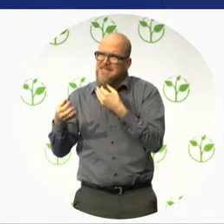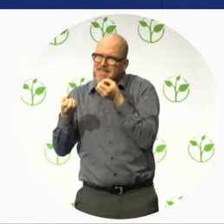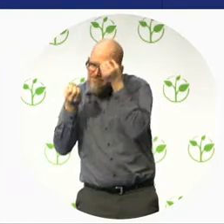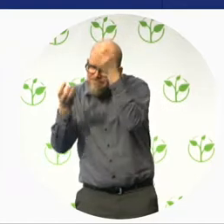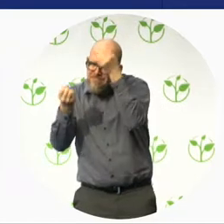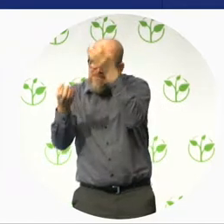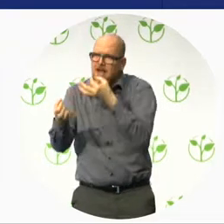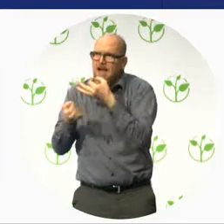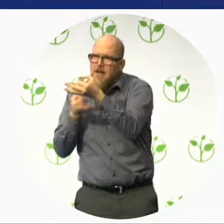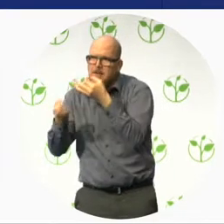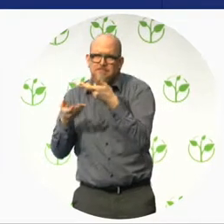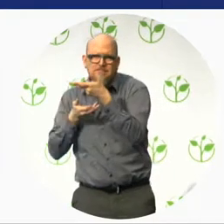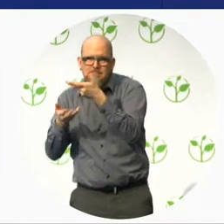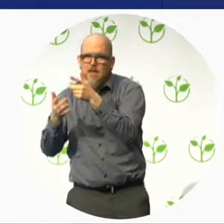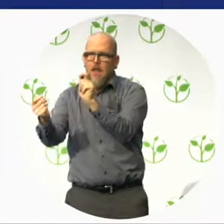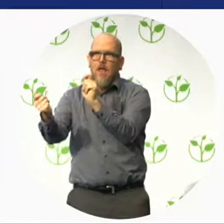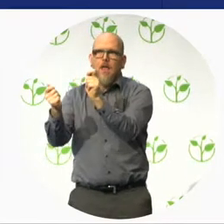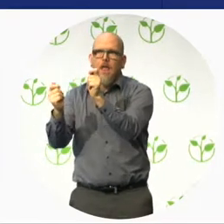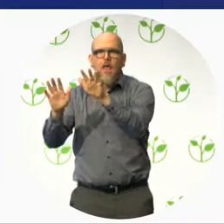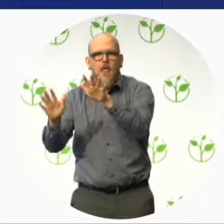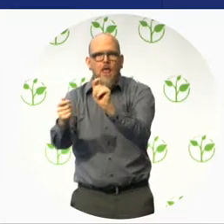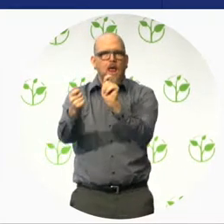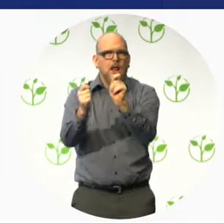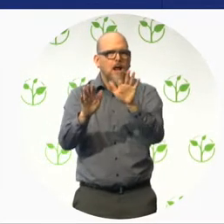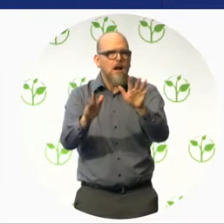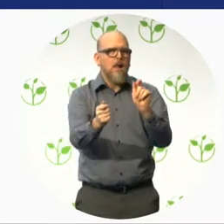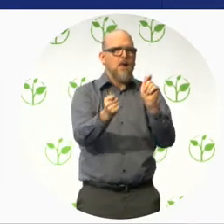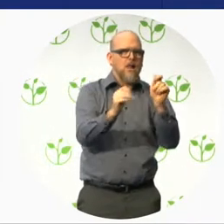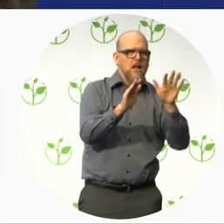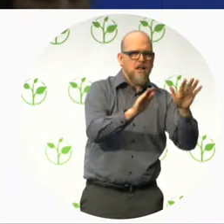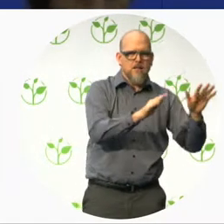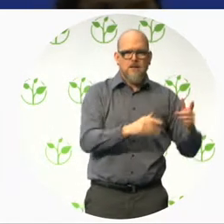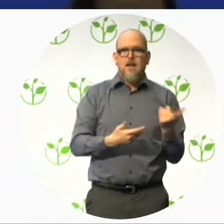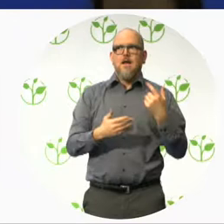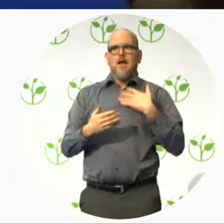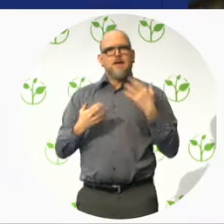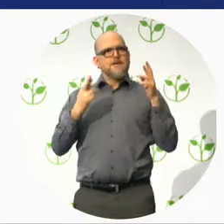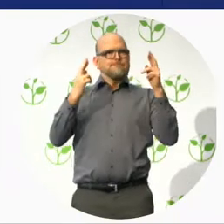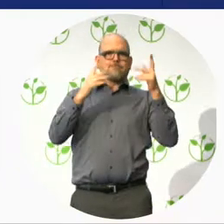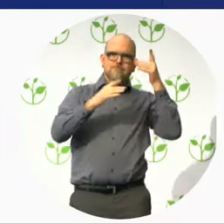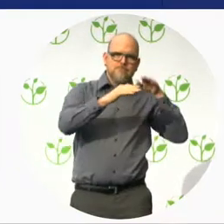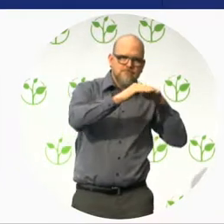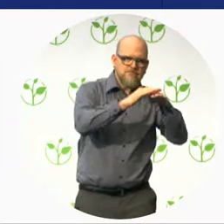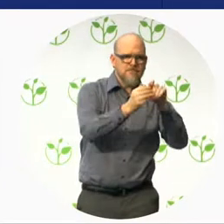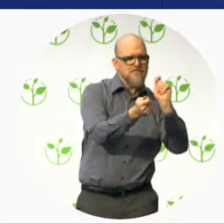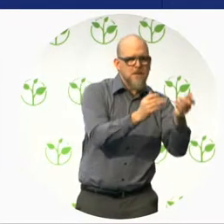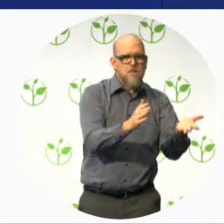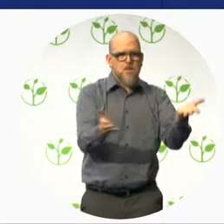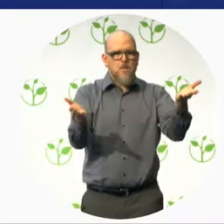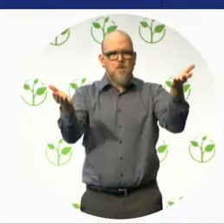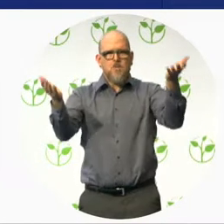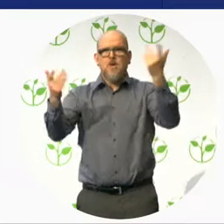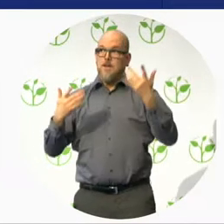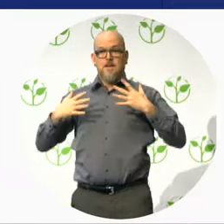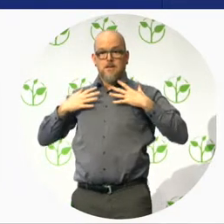We have a holistic approach to accessibility from physical to attitudinal